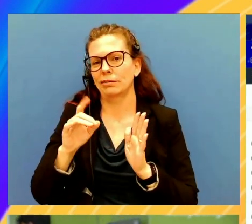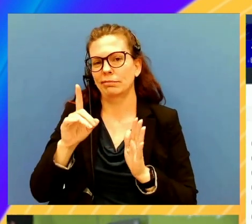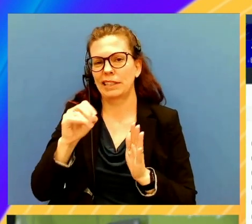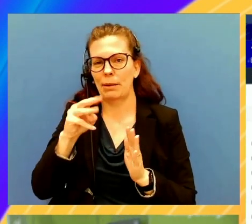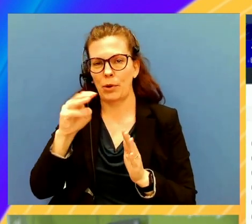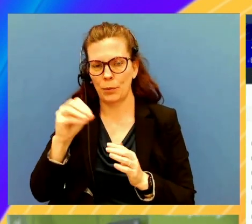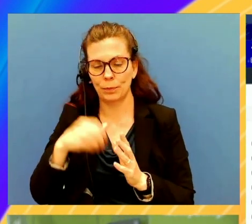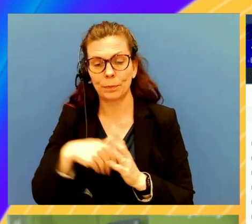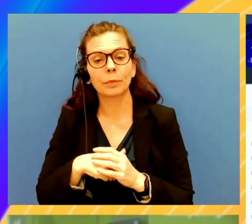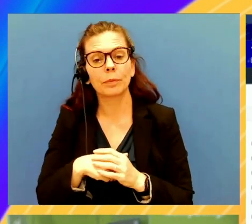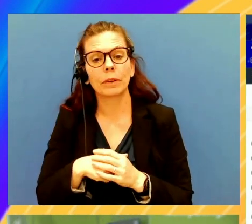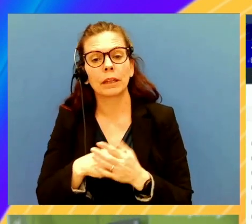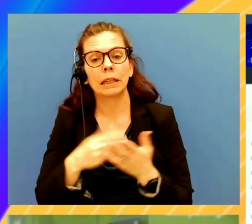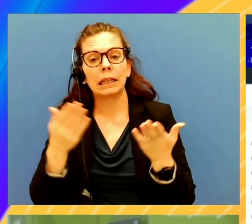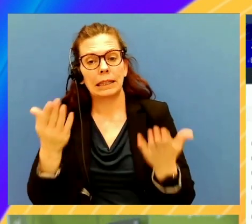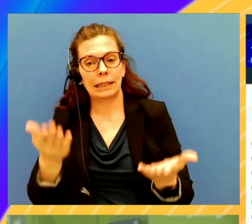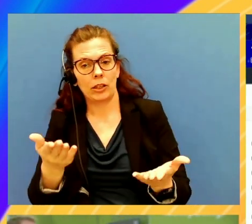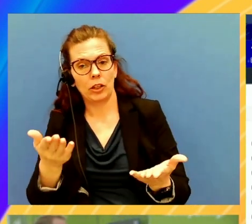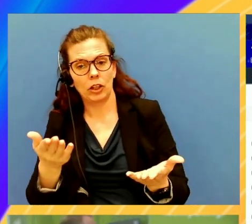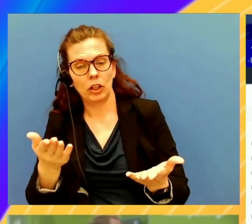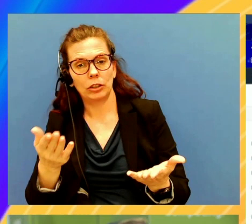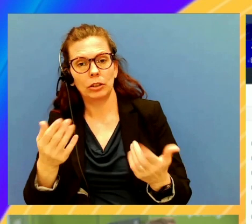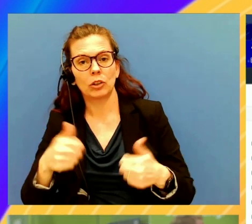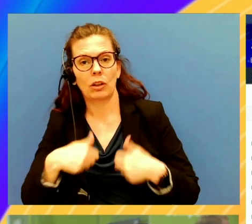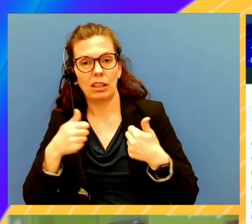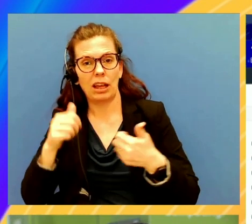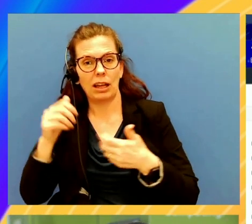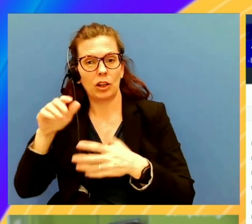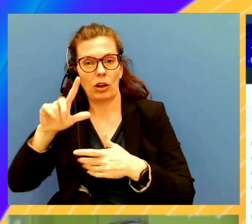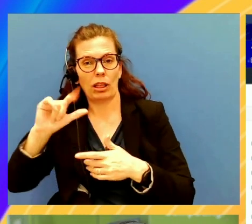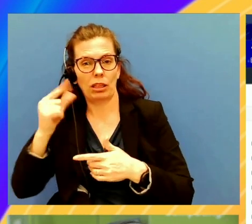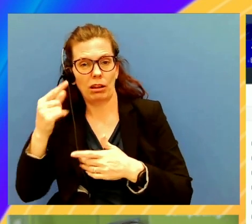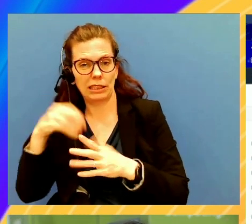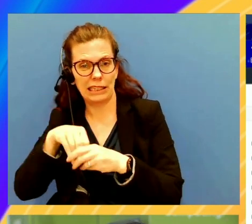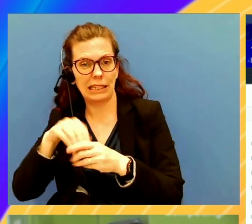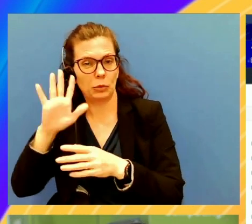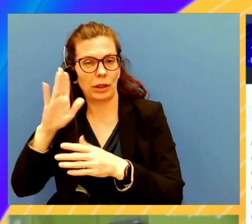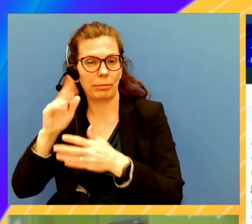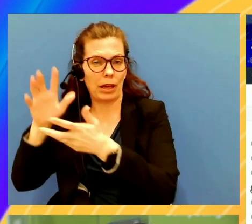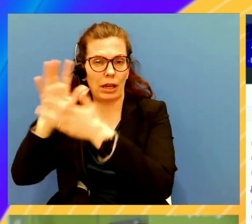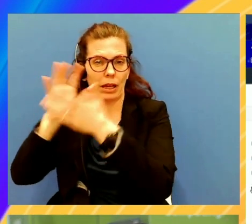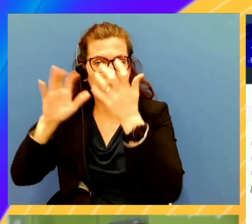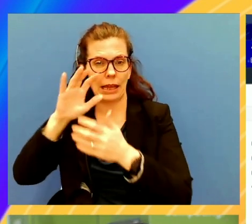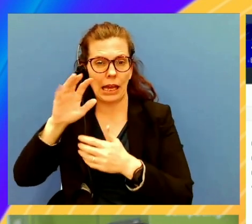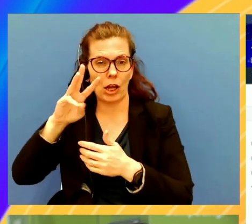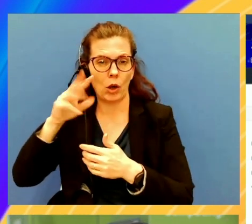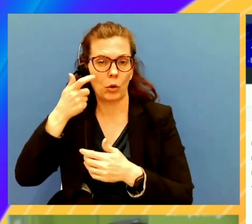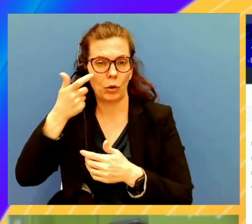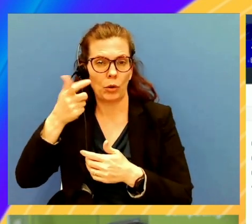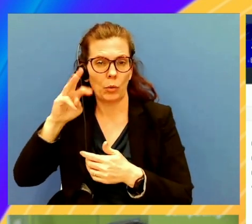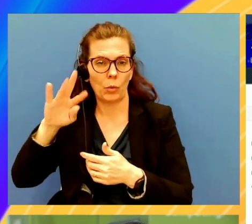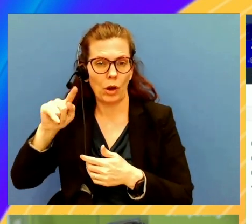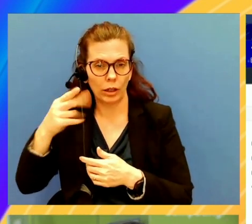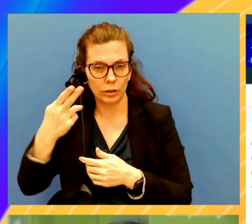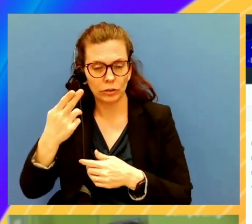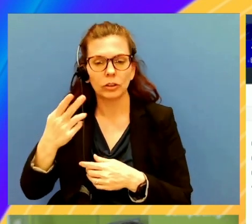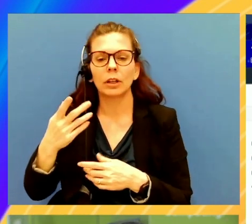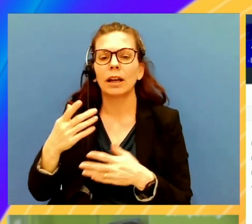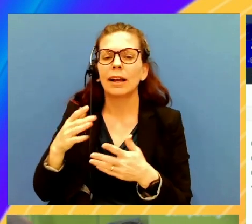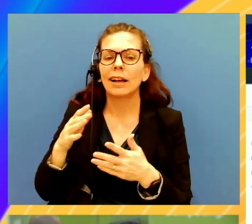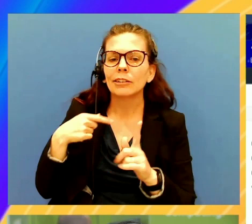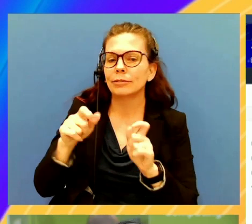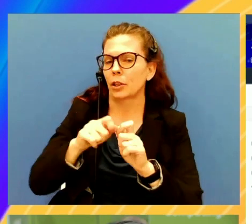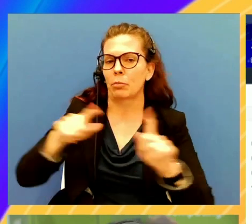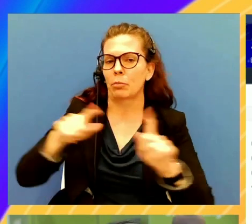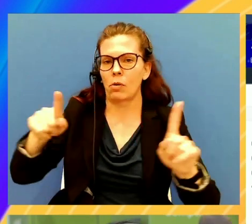And here I'm going to go log into CloudWatch. And under CloudWatch, I have actually deployed